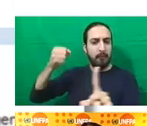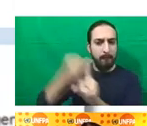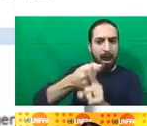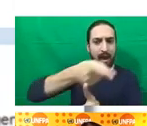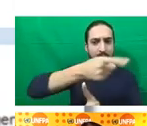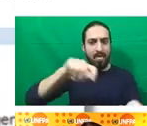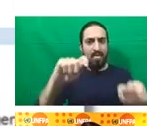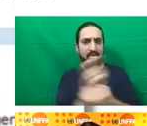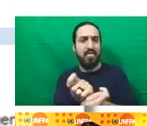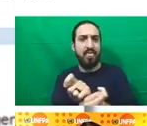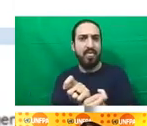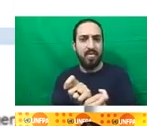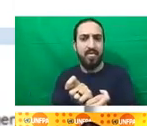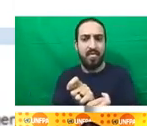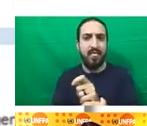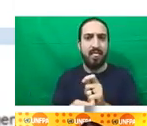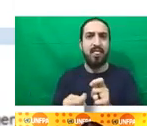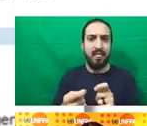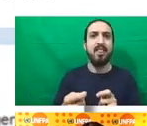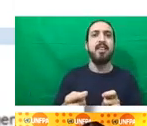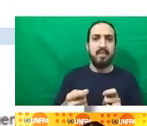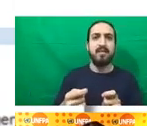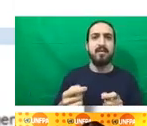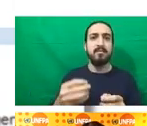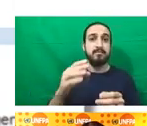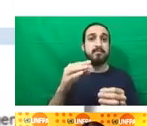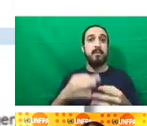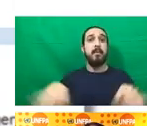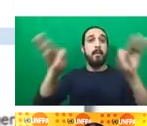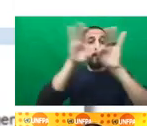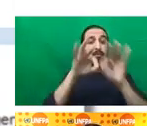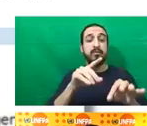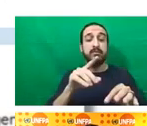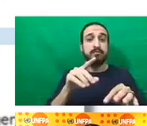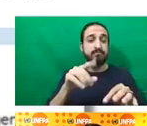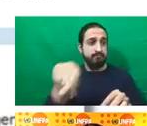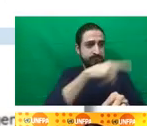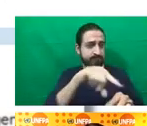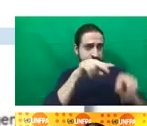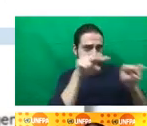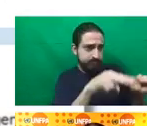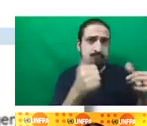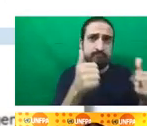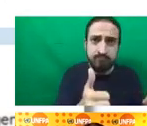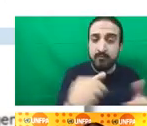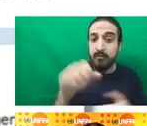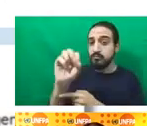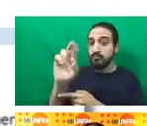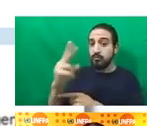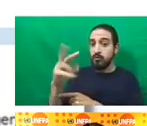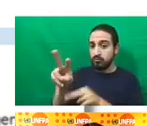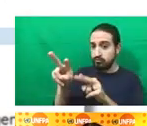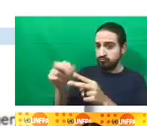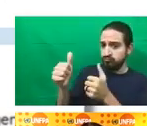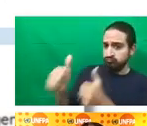and the importance of incorporating SRHR in health system strengthening. As a follow-up of this review, we developed